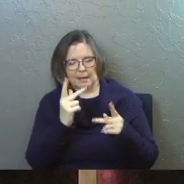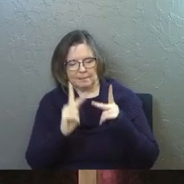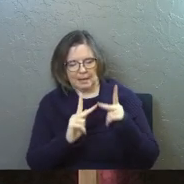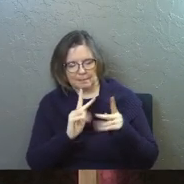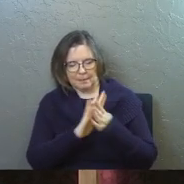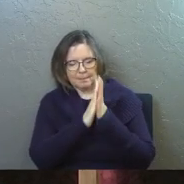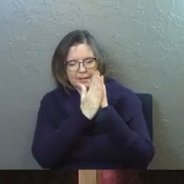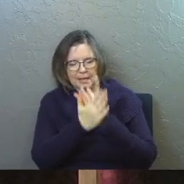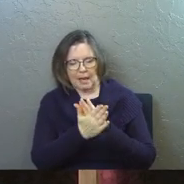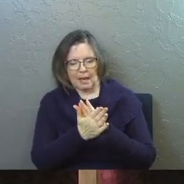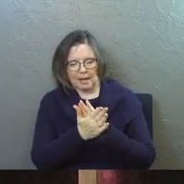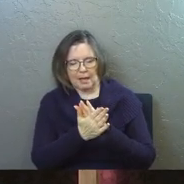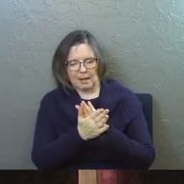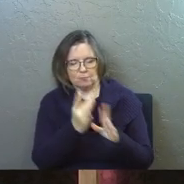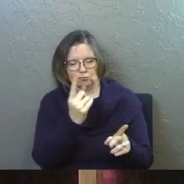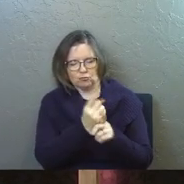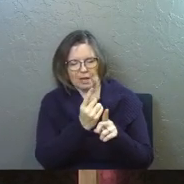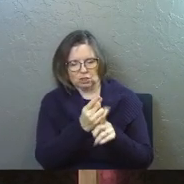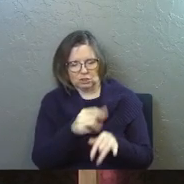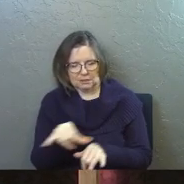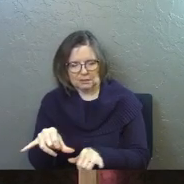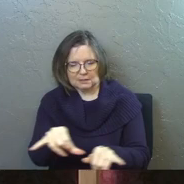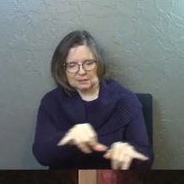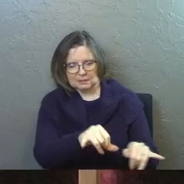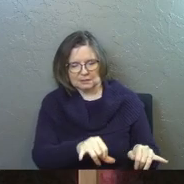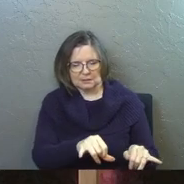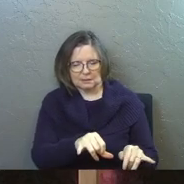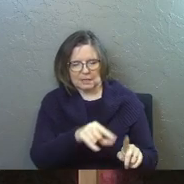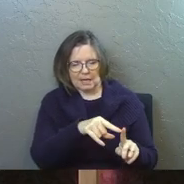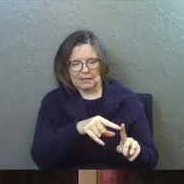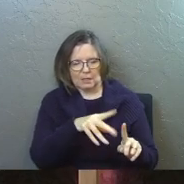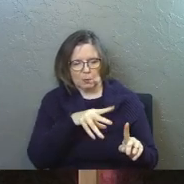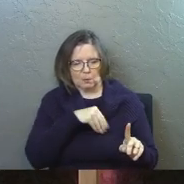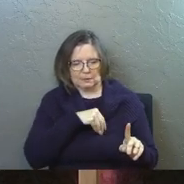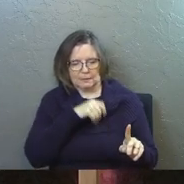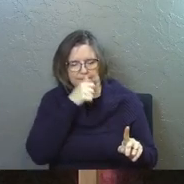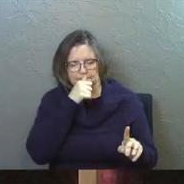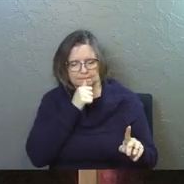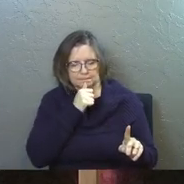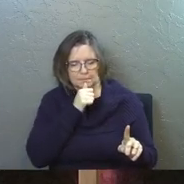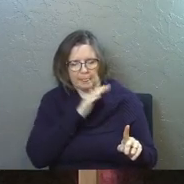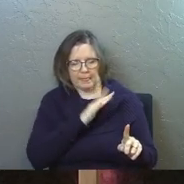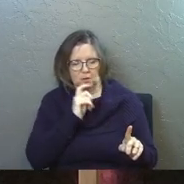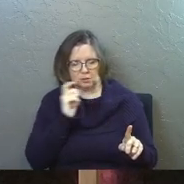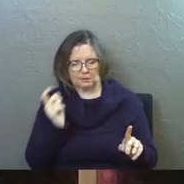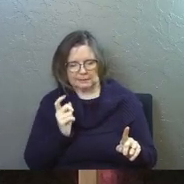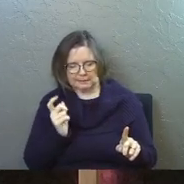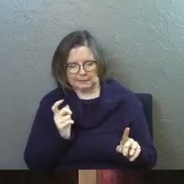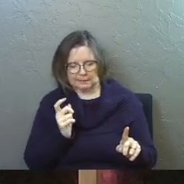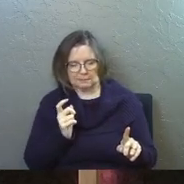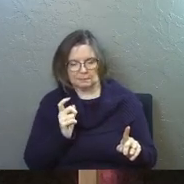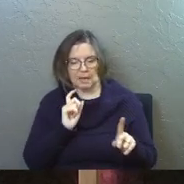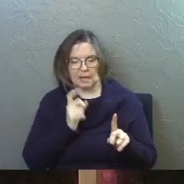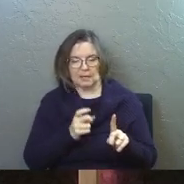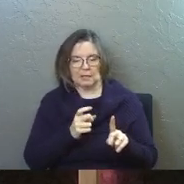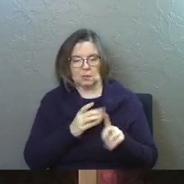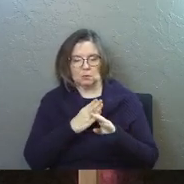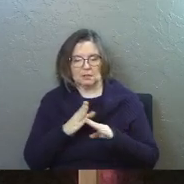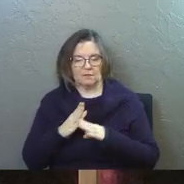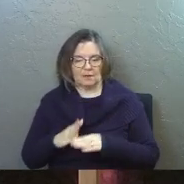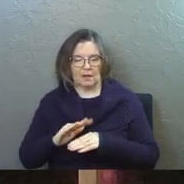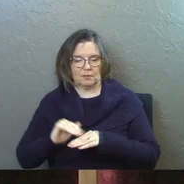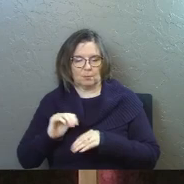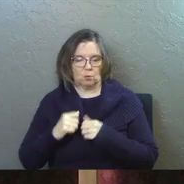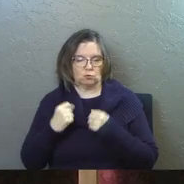be accounted righteous and he shall bear their iniquities. Therefore, I will divide him a portion with the many and he shall divide the